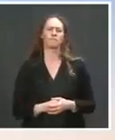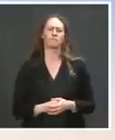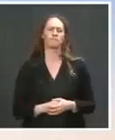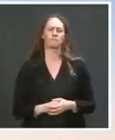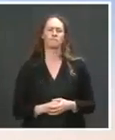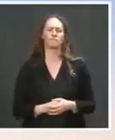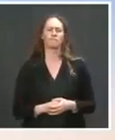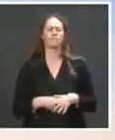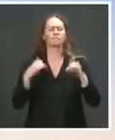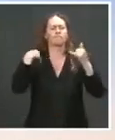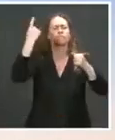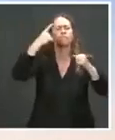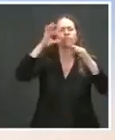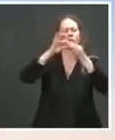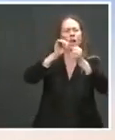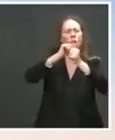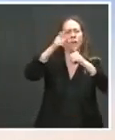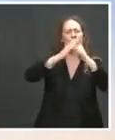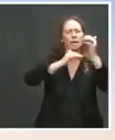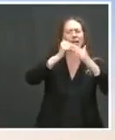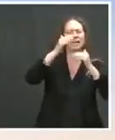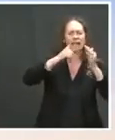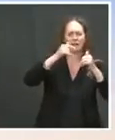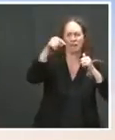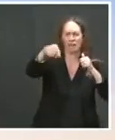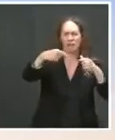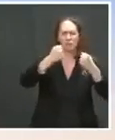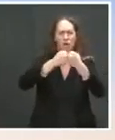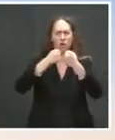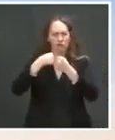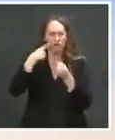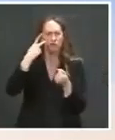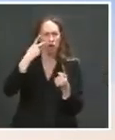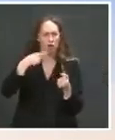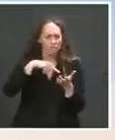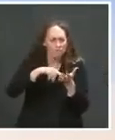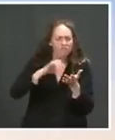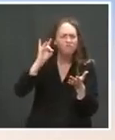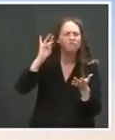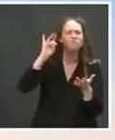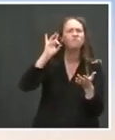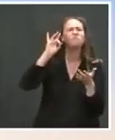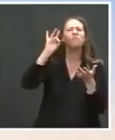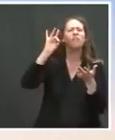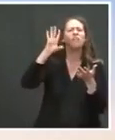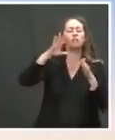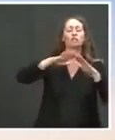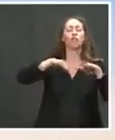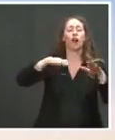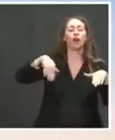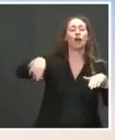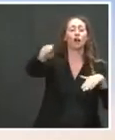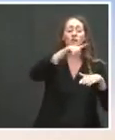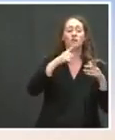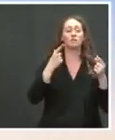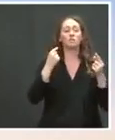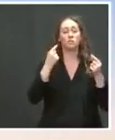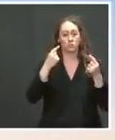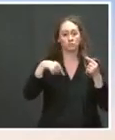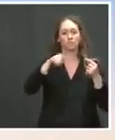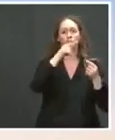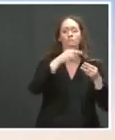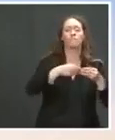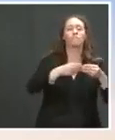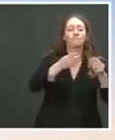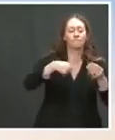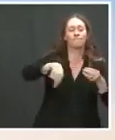The last couple days in the New York Post that every migrant child being brought to a shelter is being given a copy of her children's book, Superheroes are Everywhere.